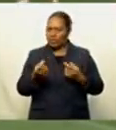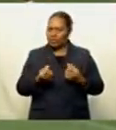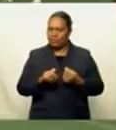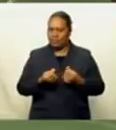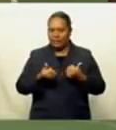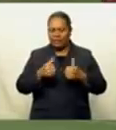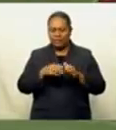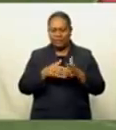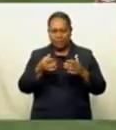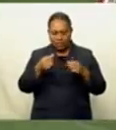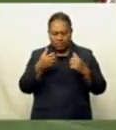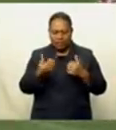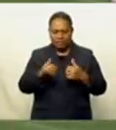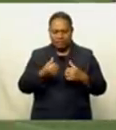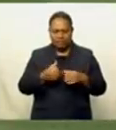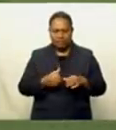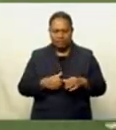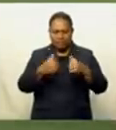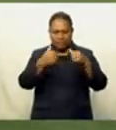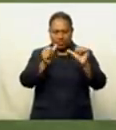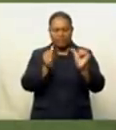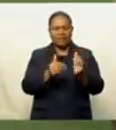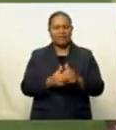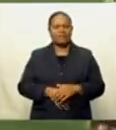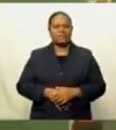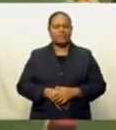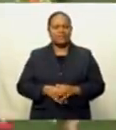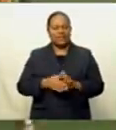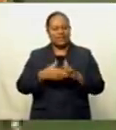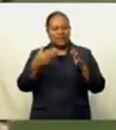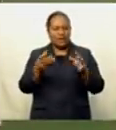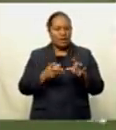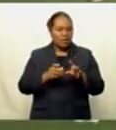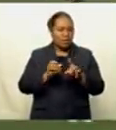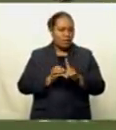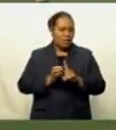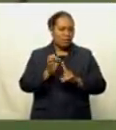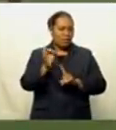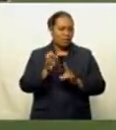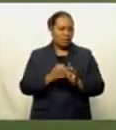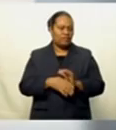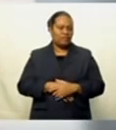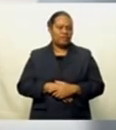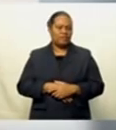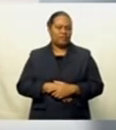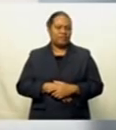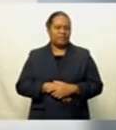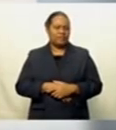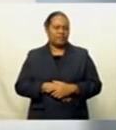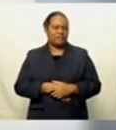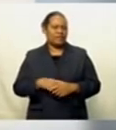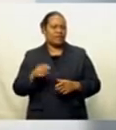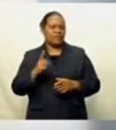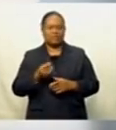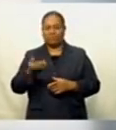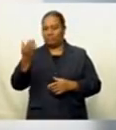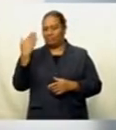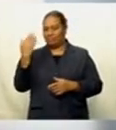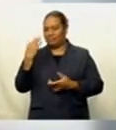has set his goals. I'm expecting to improve on all my weaknesses from last week's game